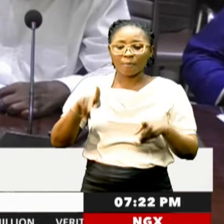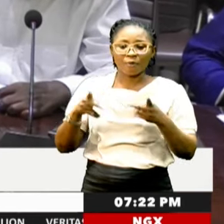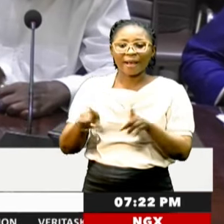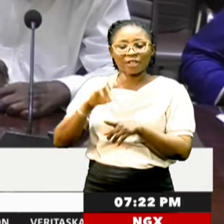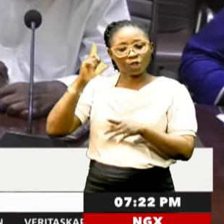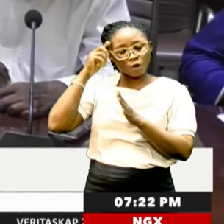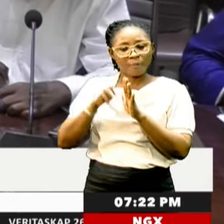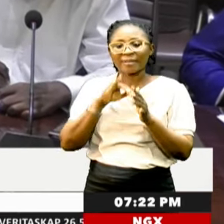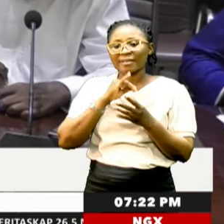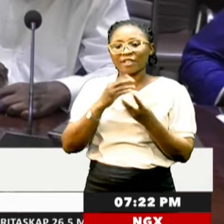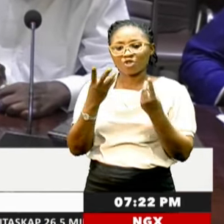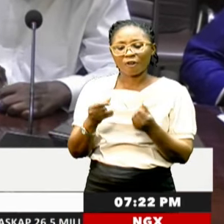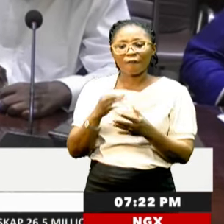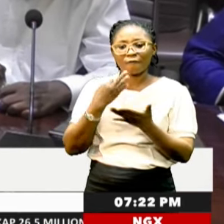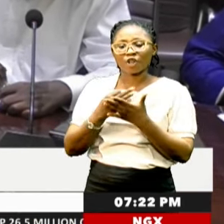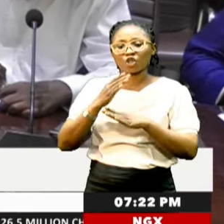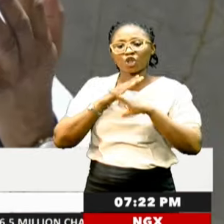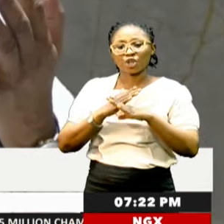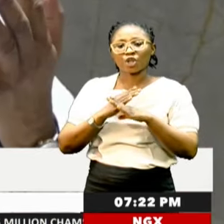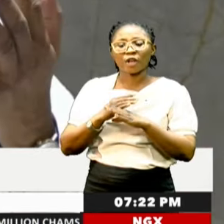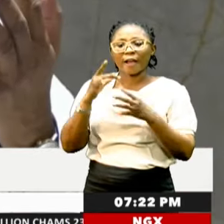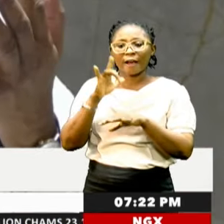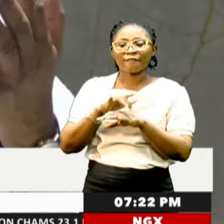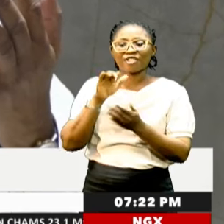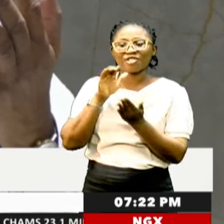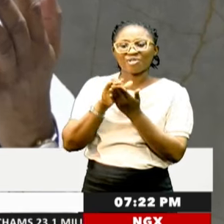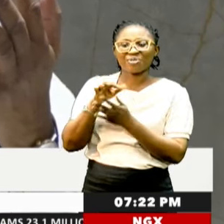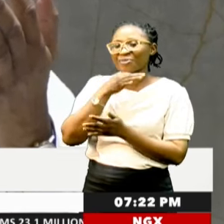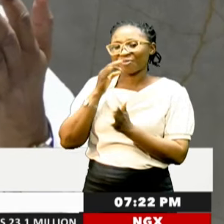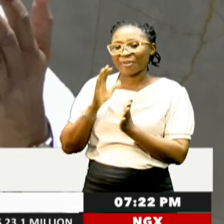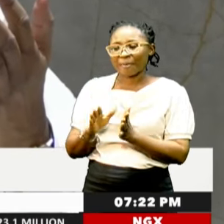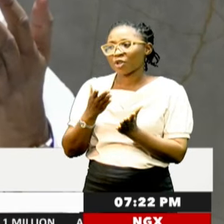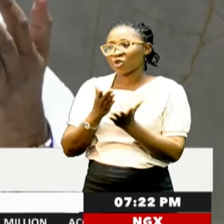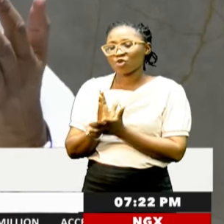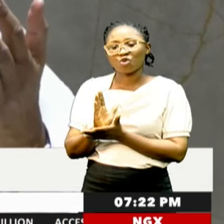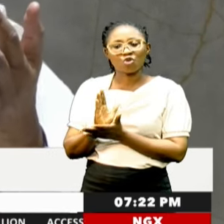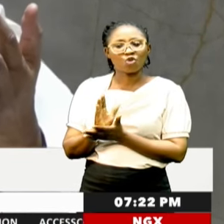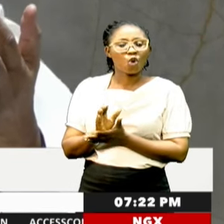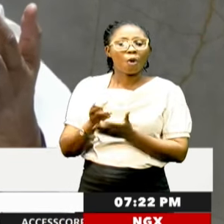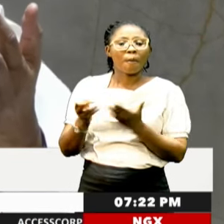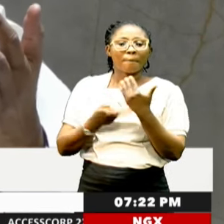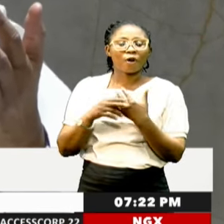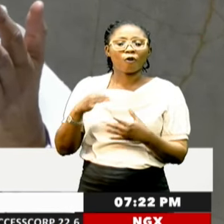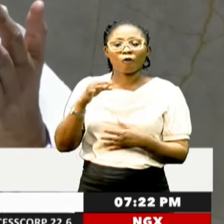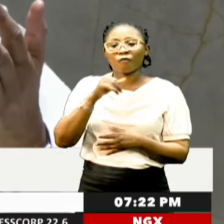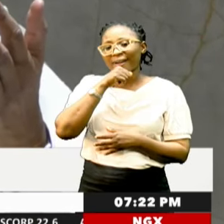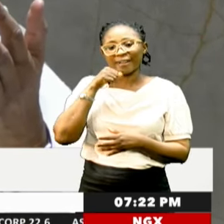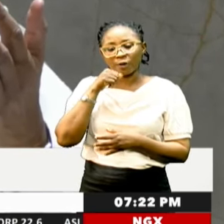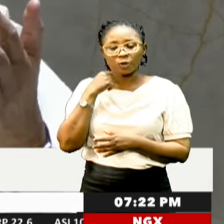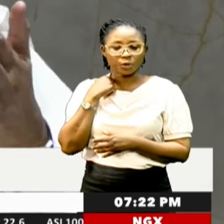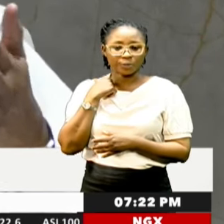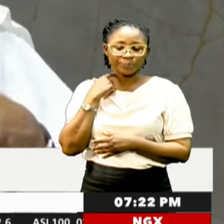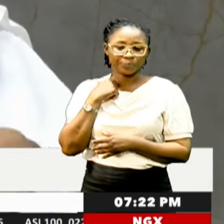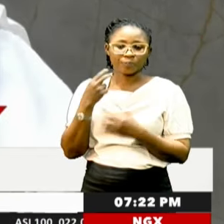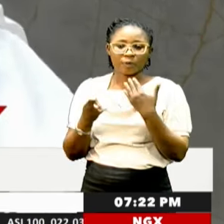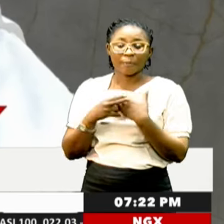is addressing financial constraints affecting smallholder farmers through the Bank of Agriculture. The Bank